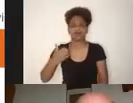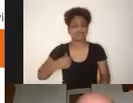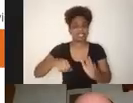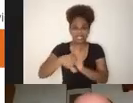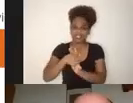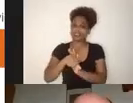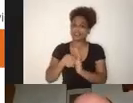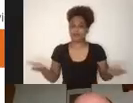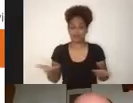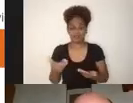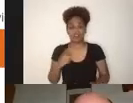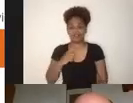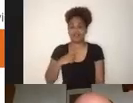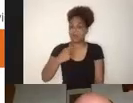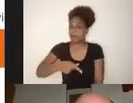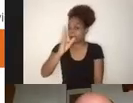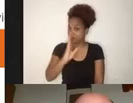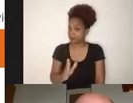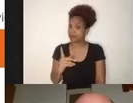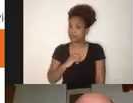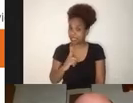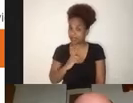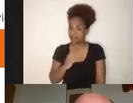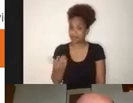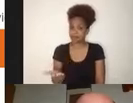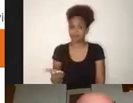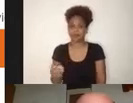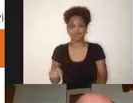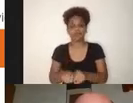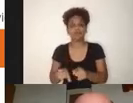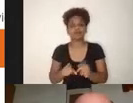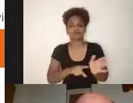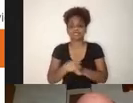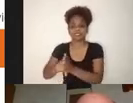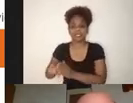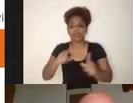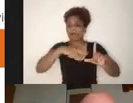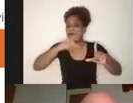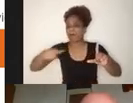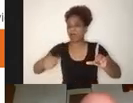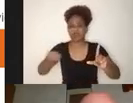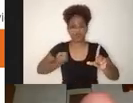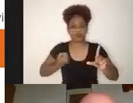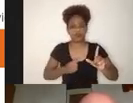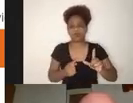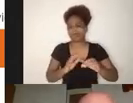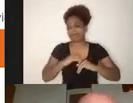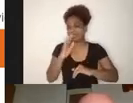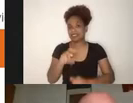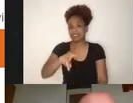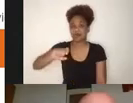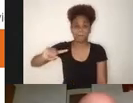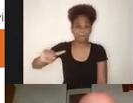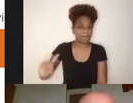than I do. I just look at the statistics and with over 5 million confirmed cases, and I